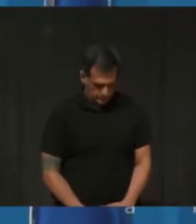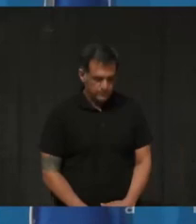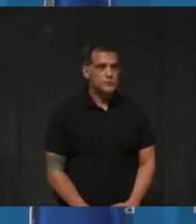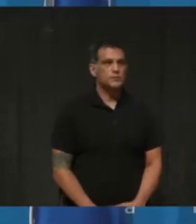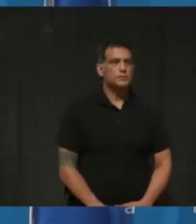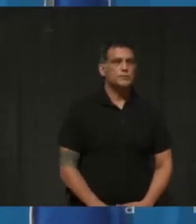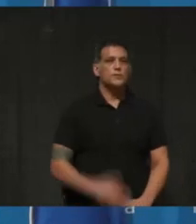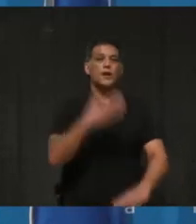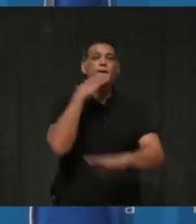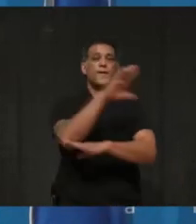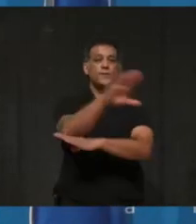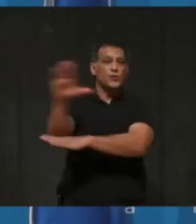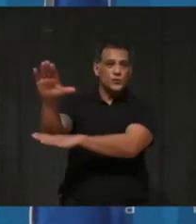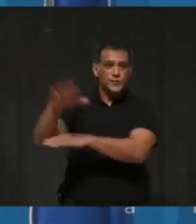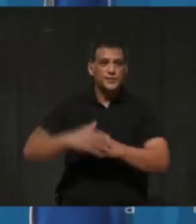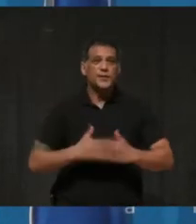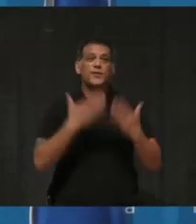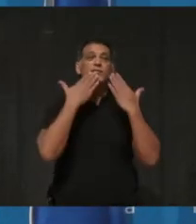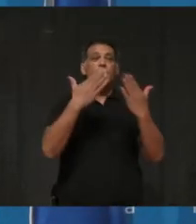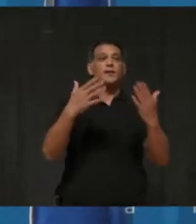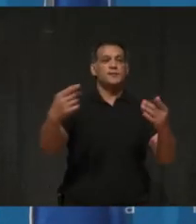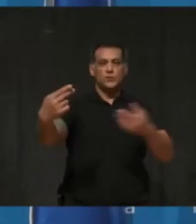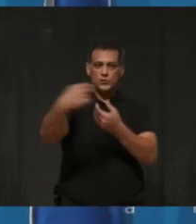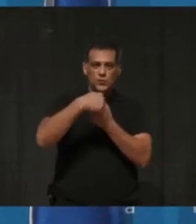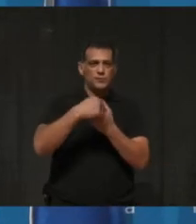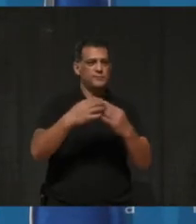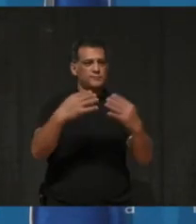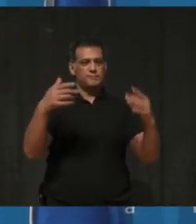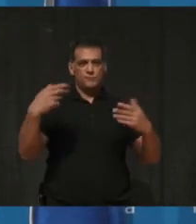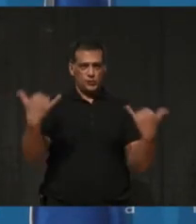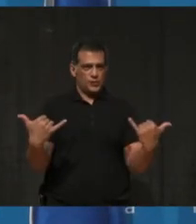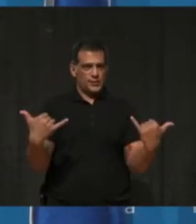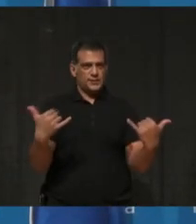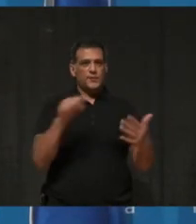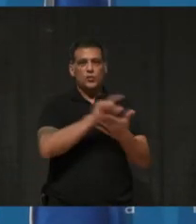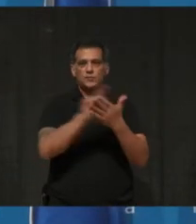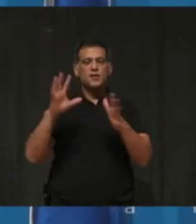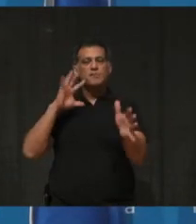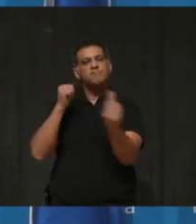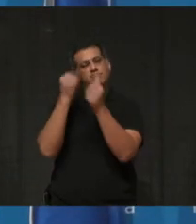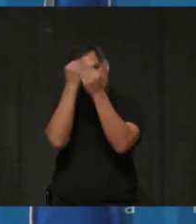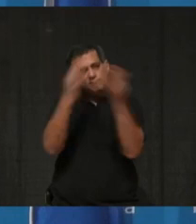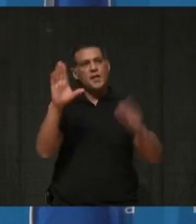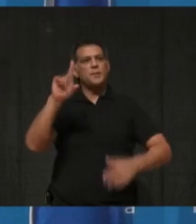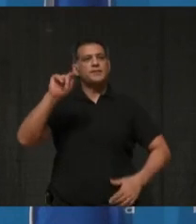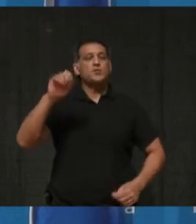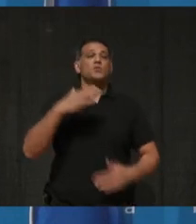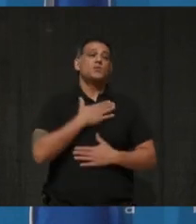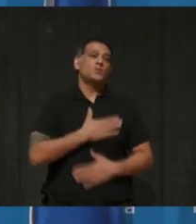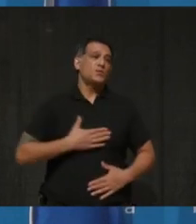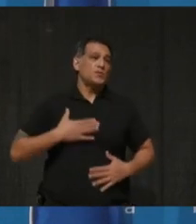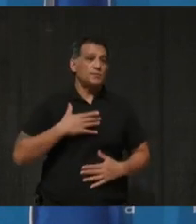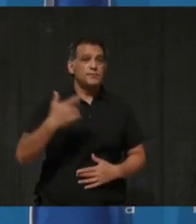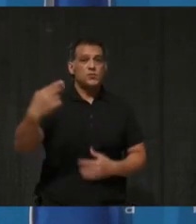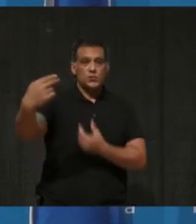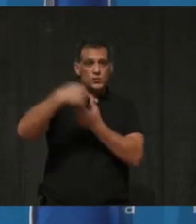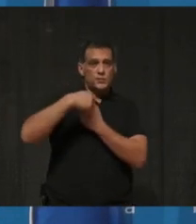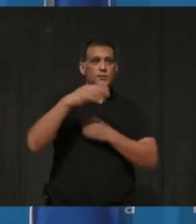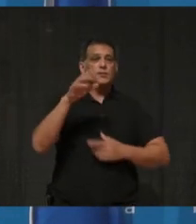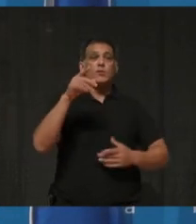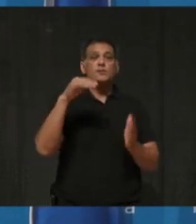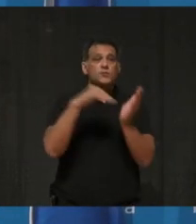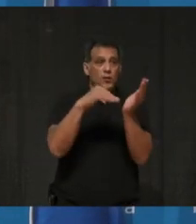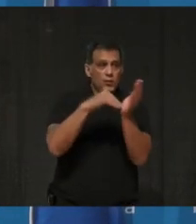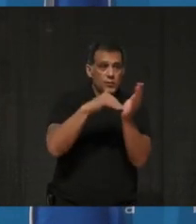Good afternoon and thank you for joining us for our weekly update. I'm pleased as always to be joined by Dr. Lawrence Lowe,